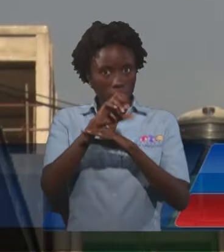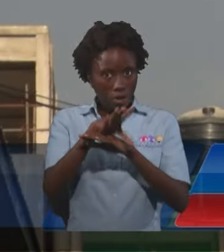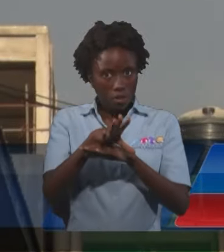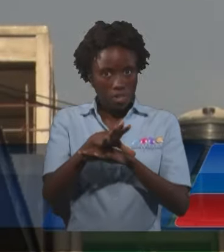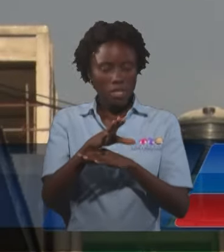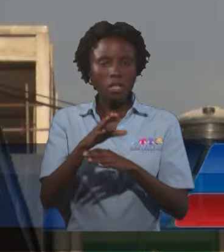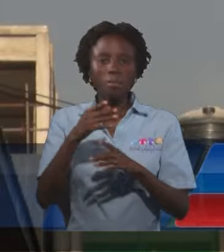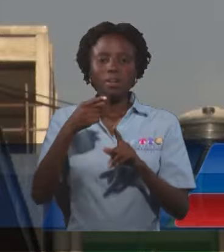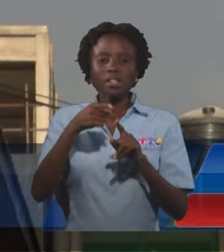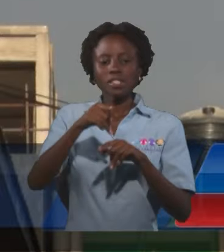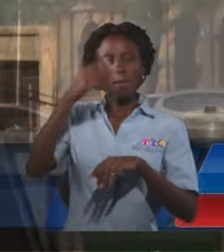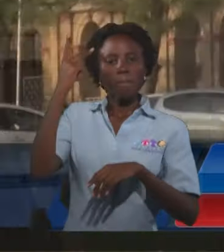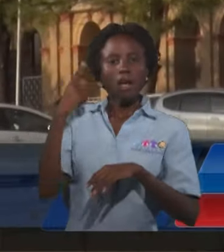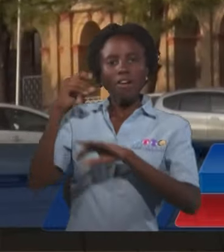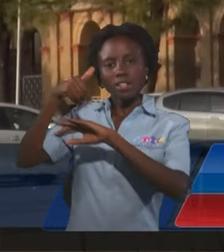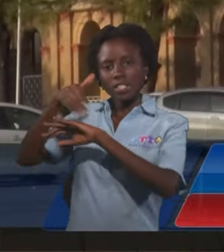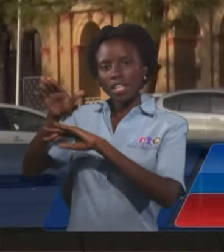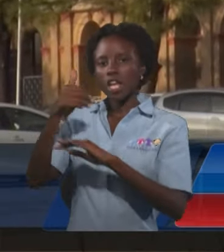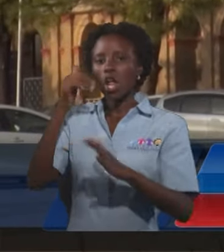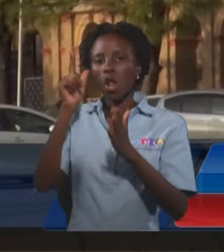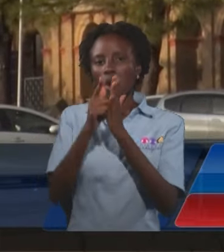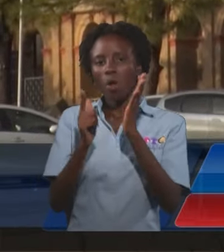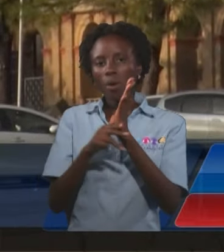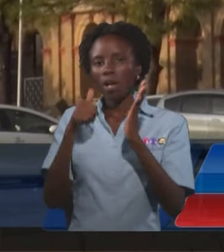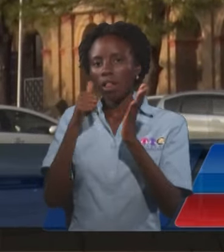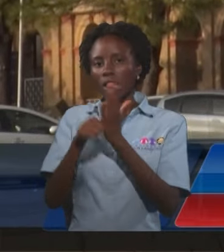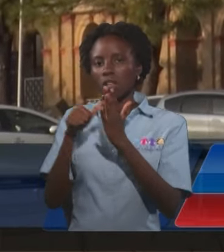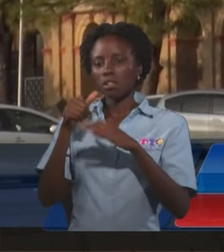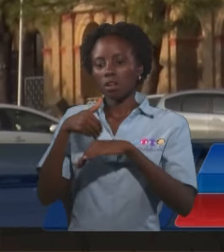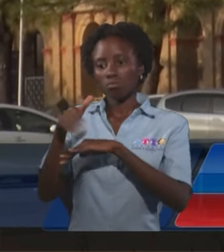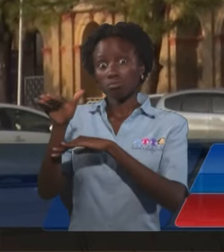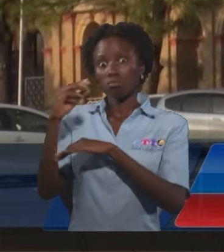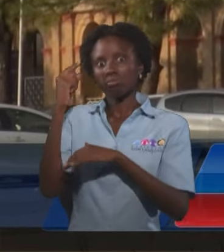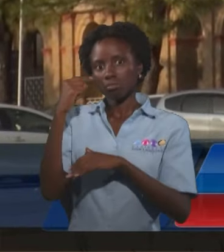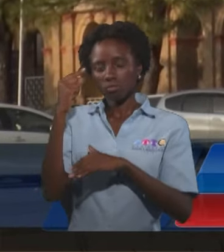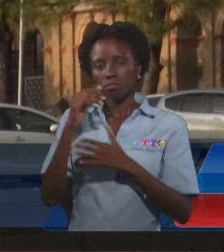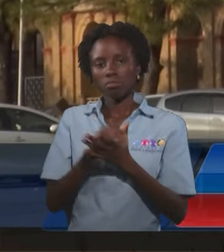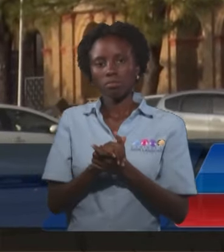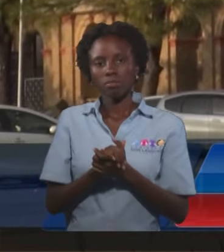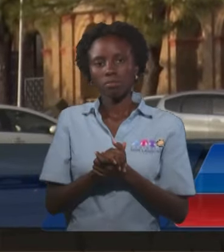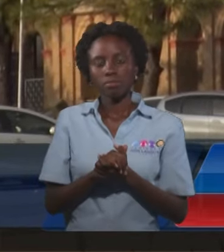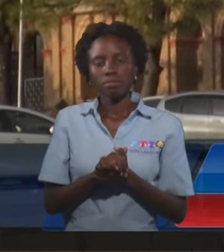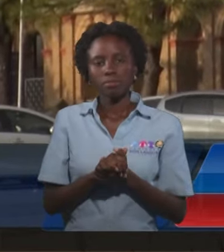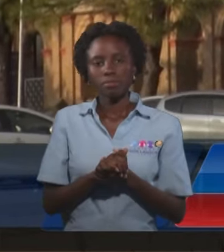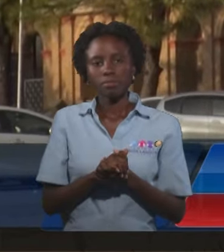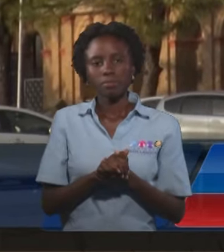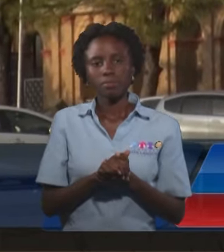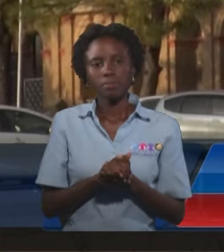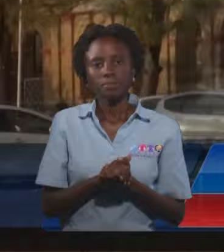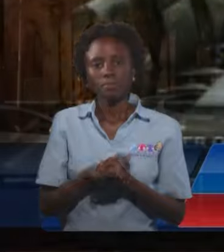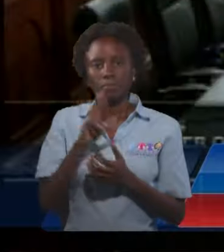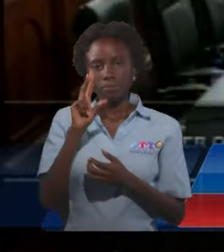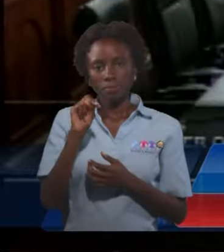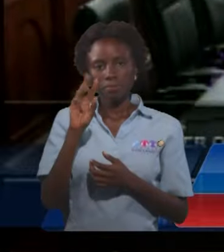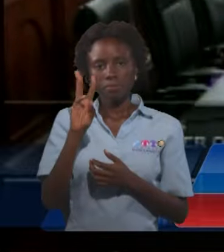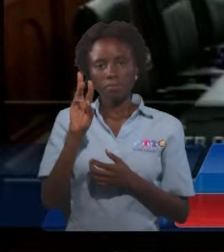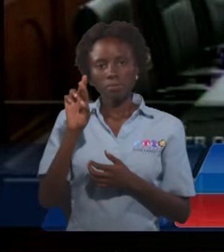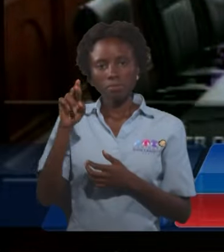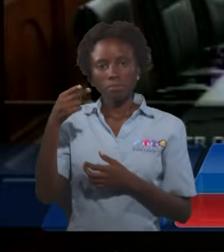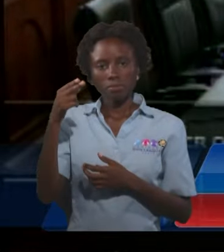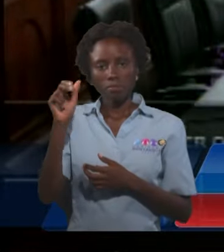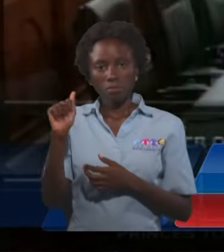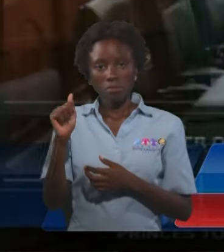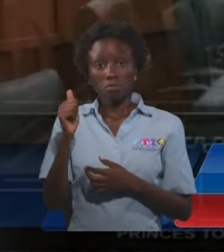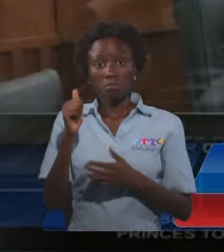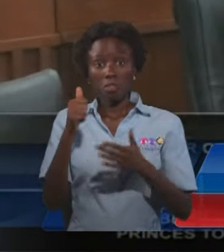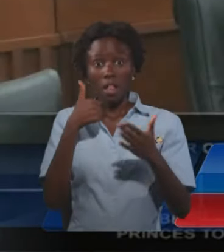Speaking in the lower house on Friday, Health Minister Terence D'Alsing explained that the pre-action protocol letter asked the NWRHA not to